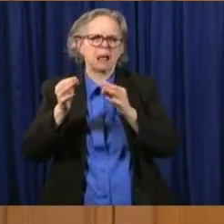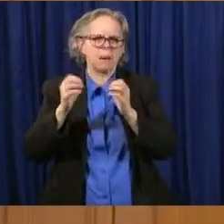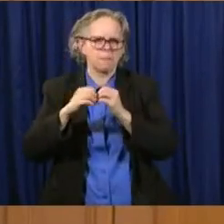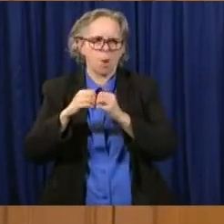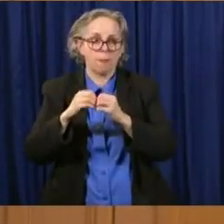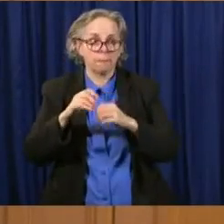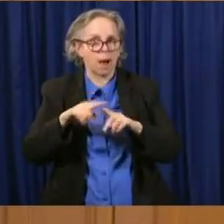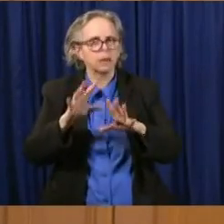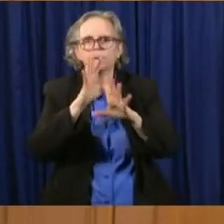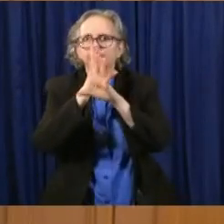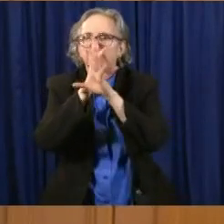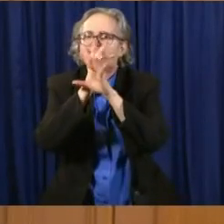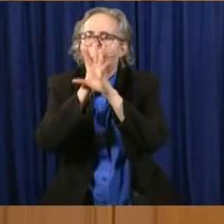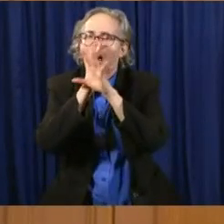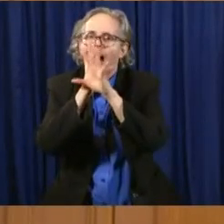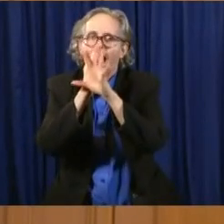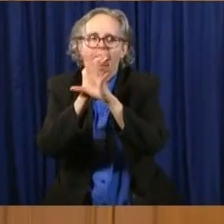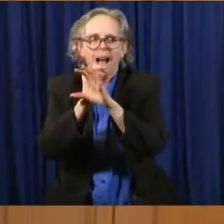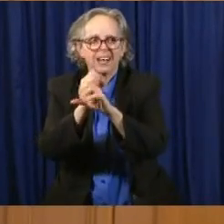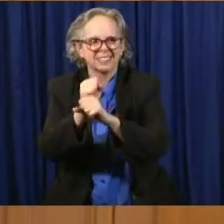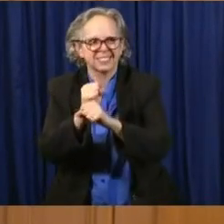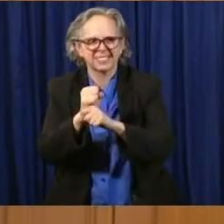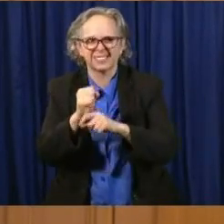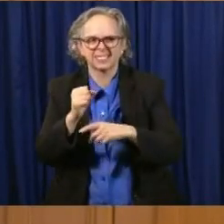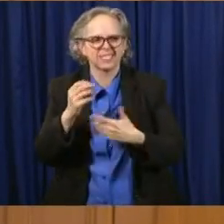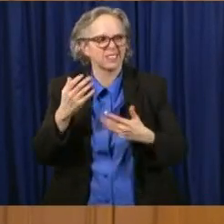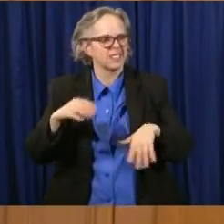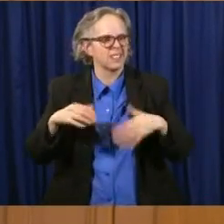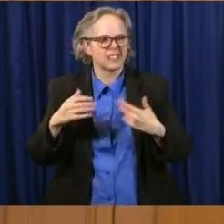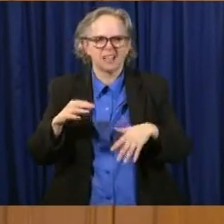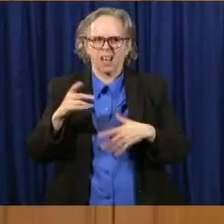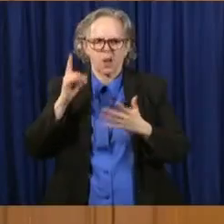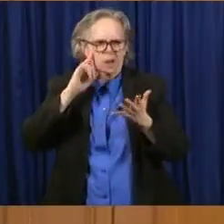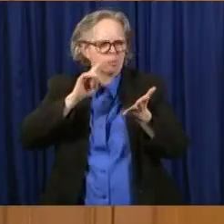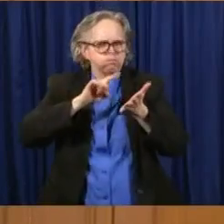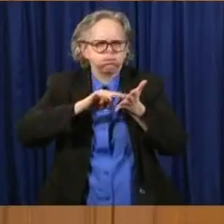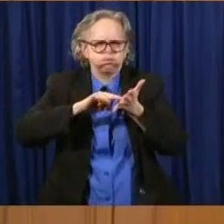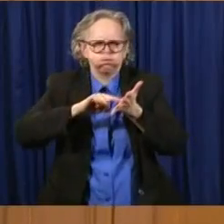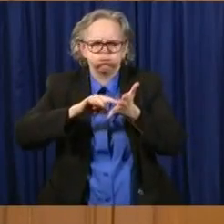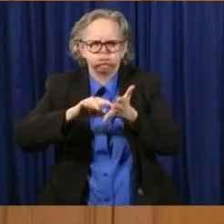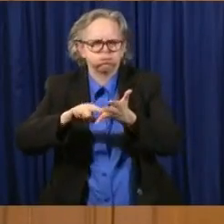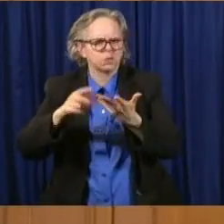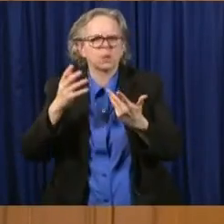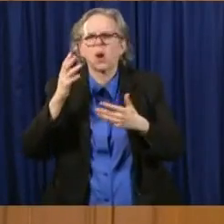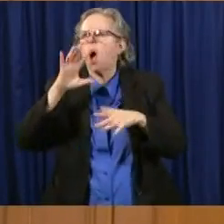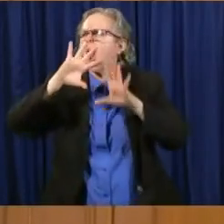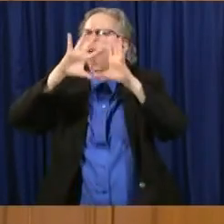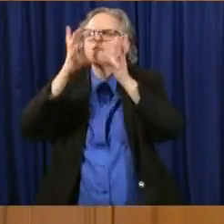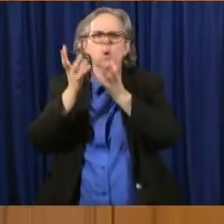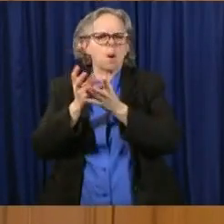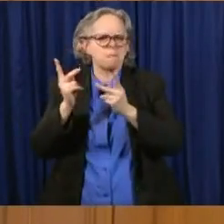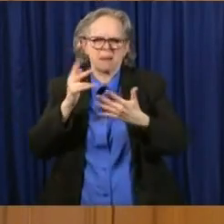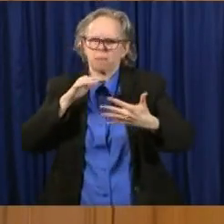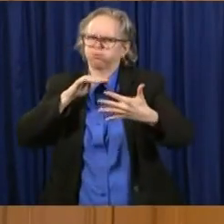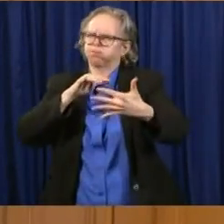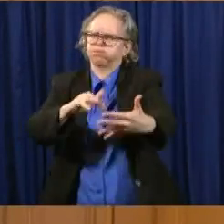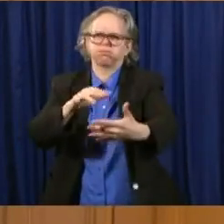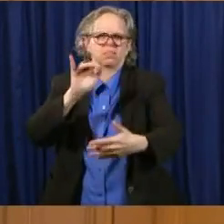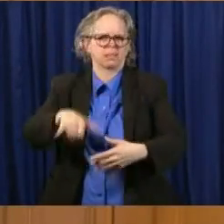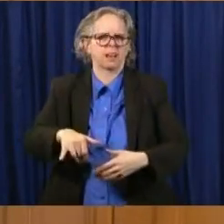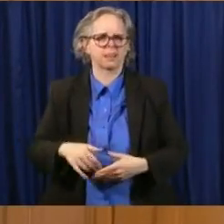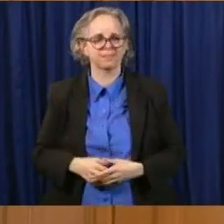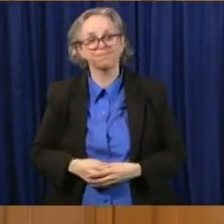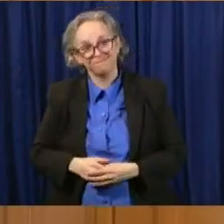It's a very common research study, though, and it's one being used all over the world. Thank you. Great. Thank you so much. Can